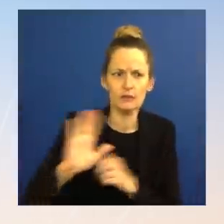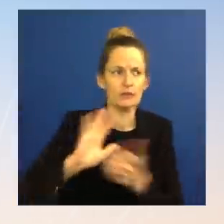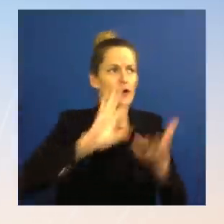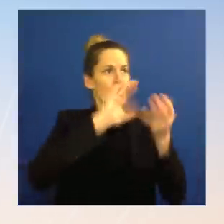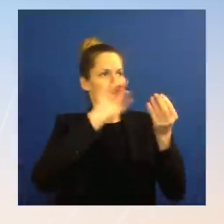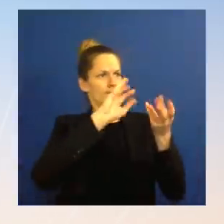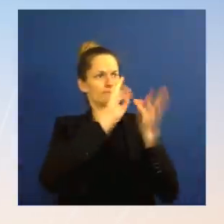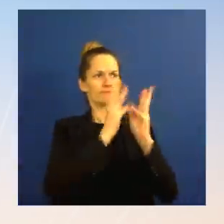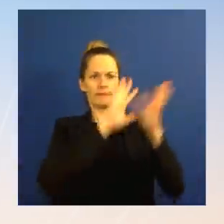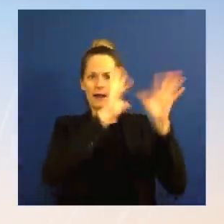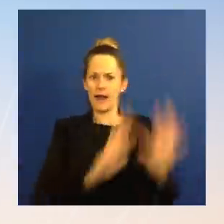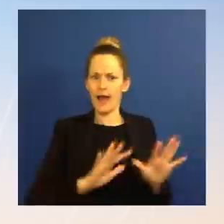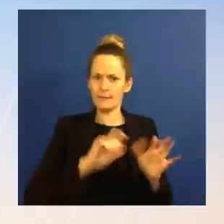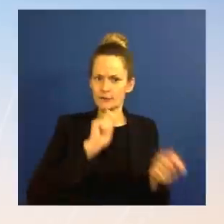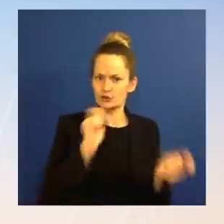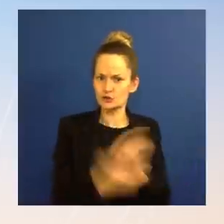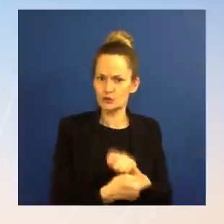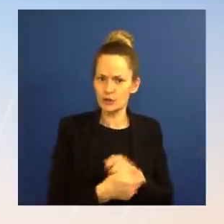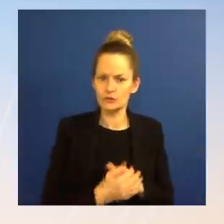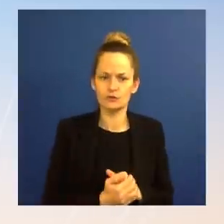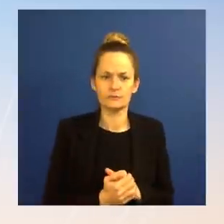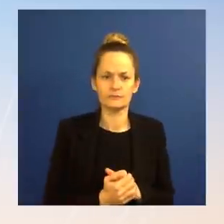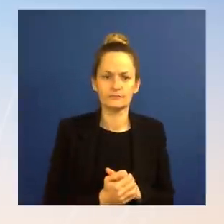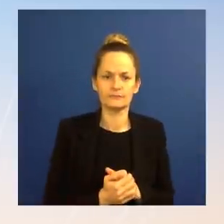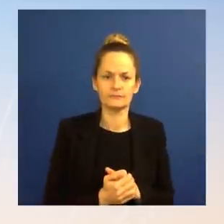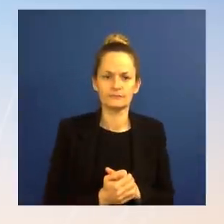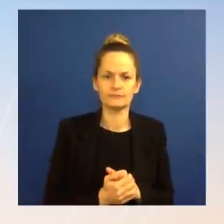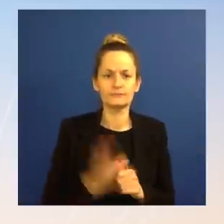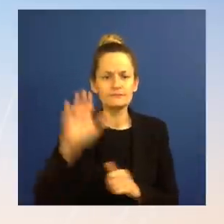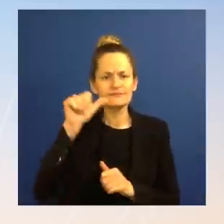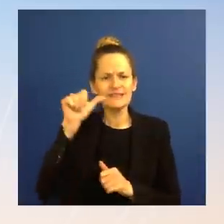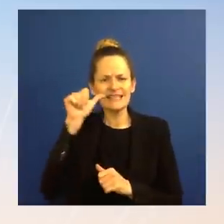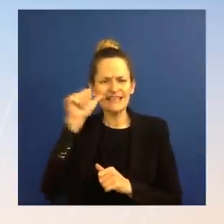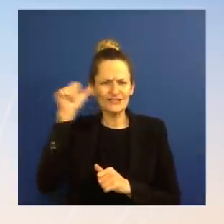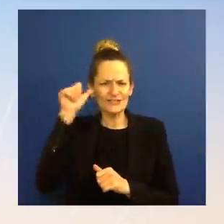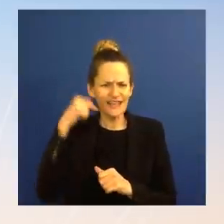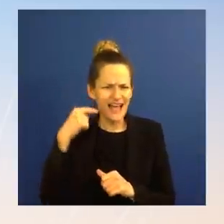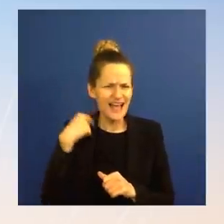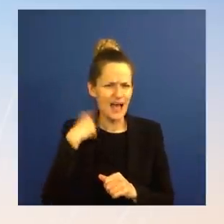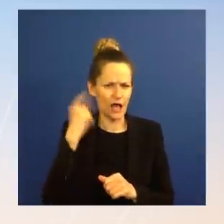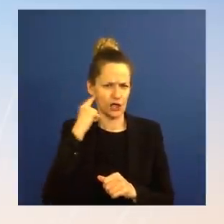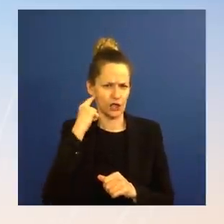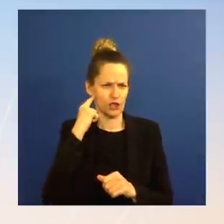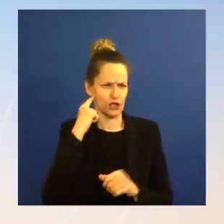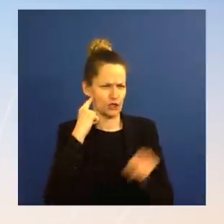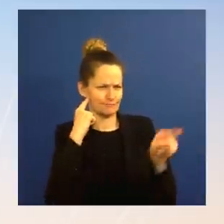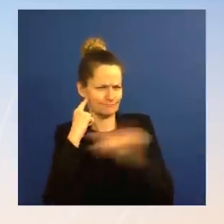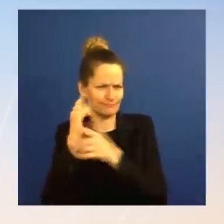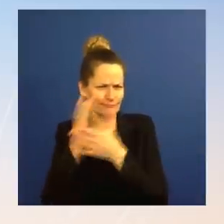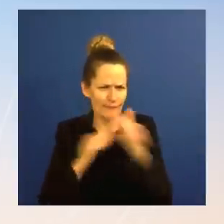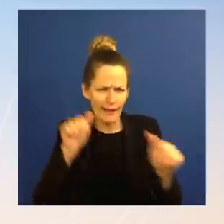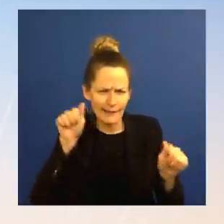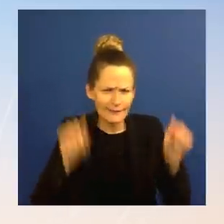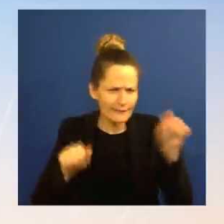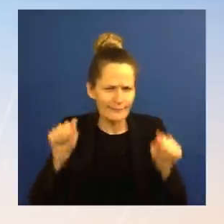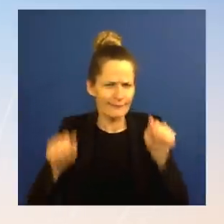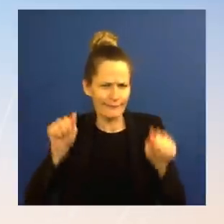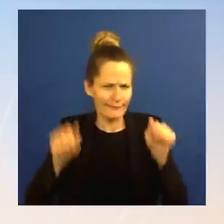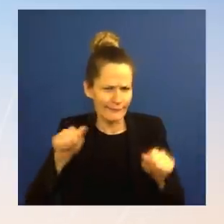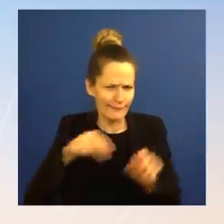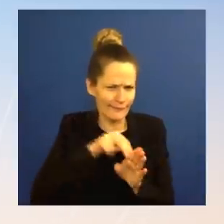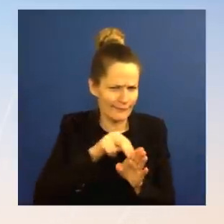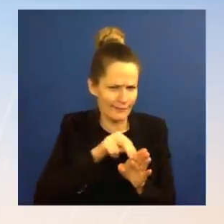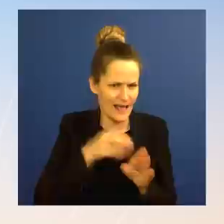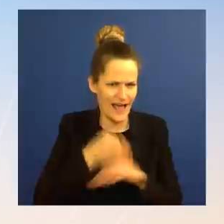briefing the other day. I just want to say that what we're going to do today is we're going to try to start with the third and fourth row and fifth and sixth row,